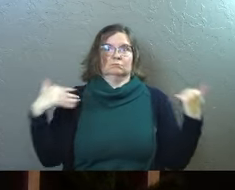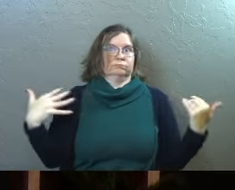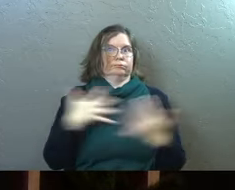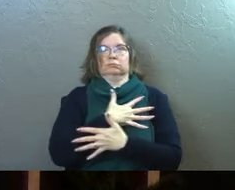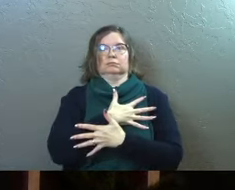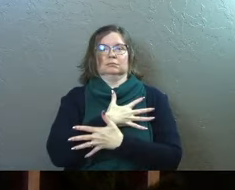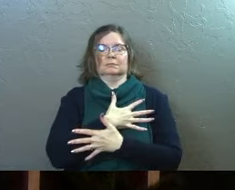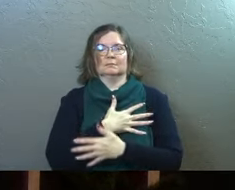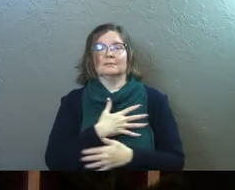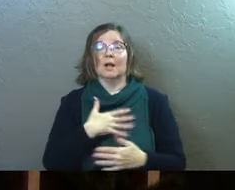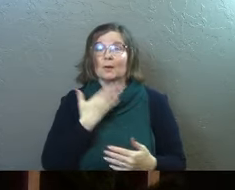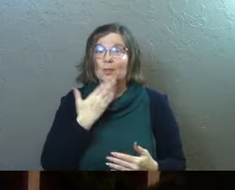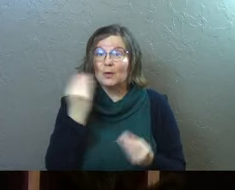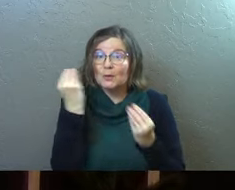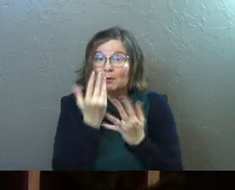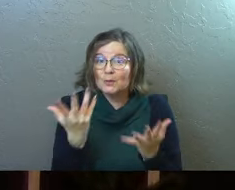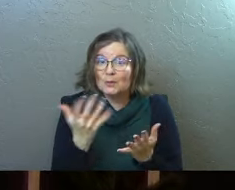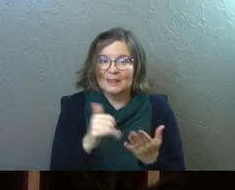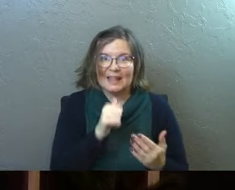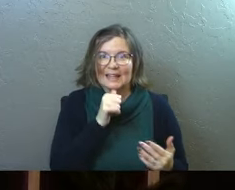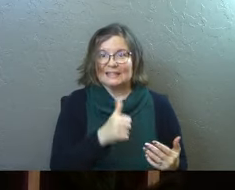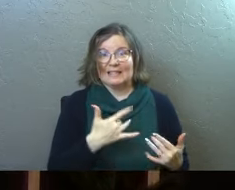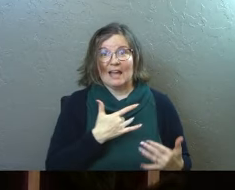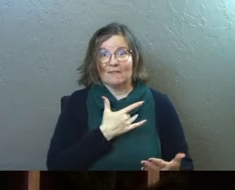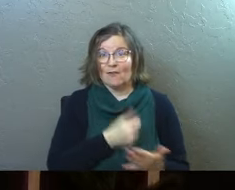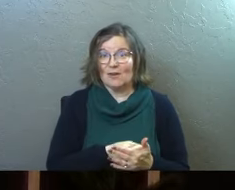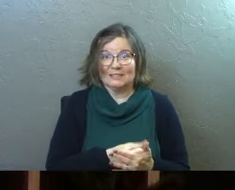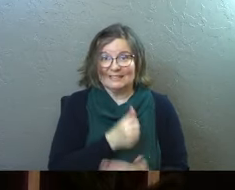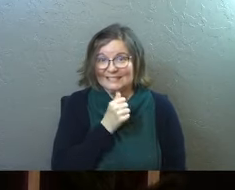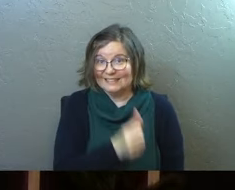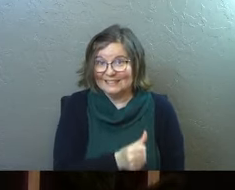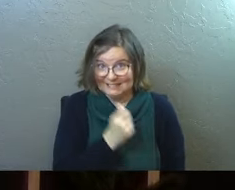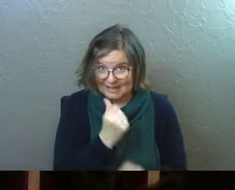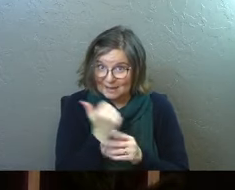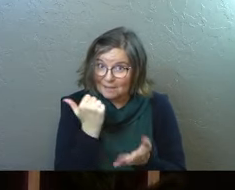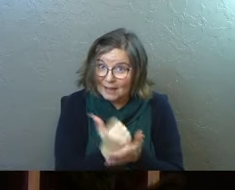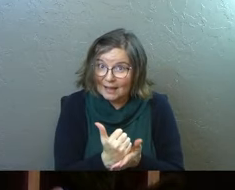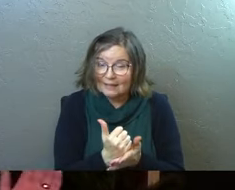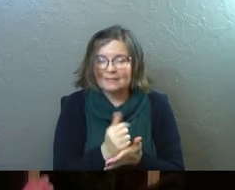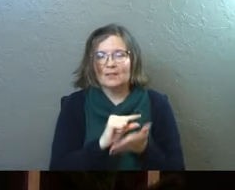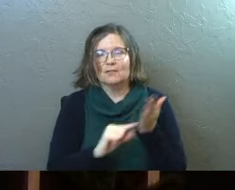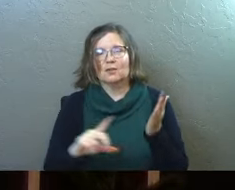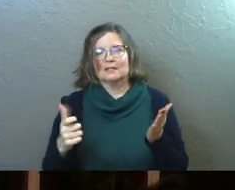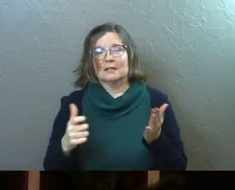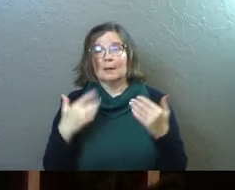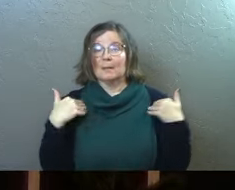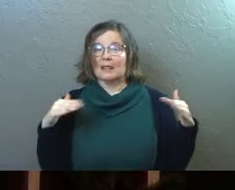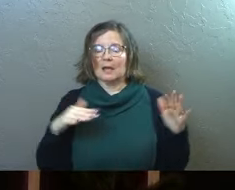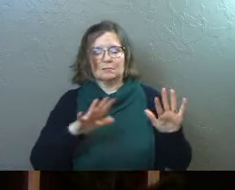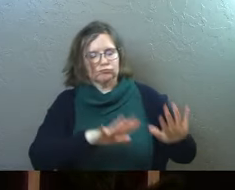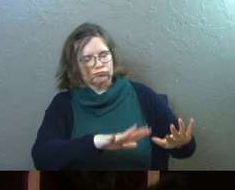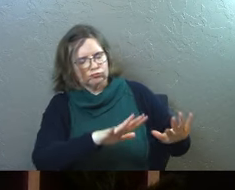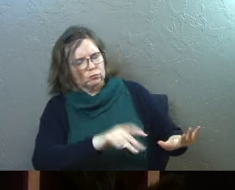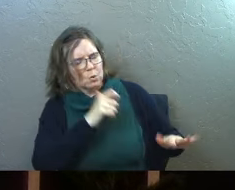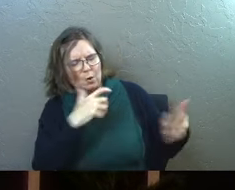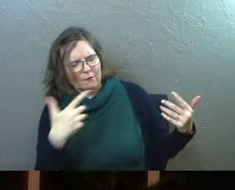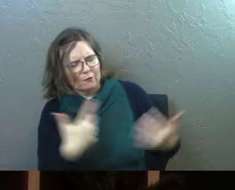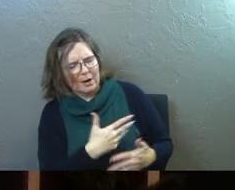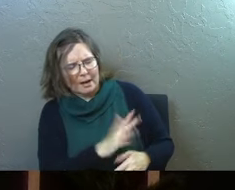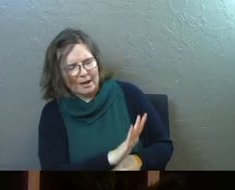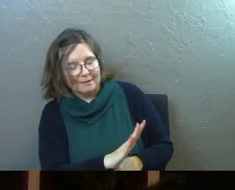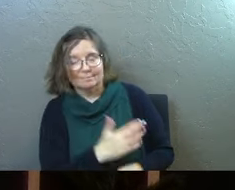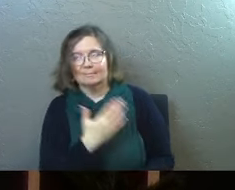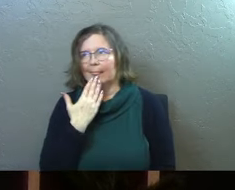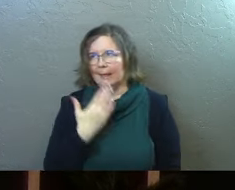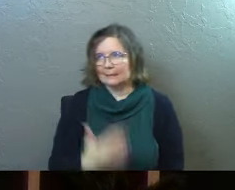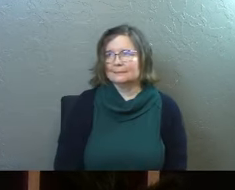Freak out. The good news is that they didn't have a heart attack. Amen. Verse 10, but the angel reassured them, don't be afraid.